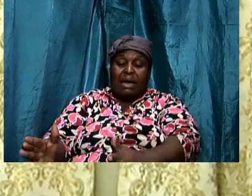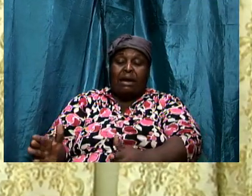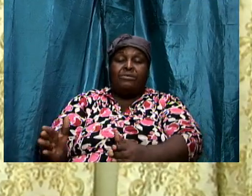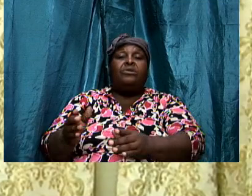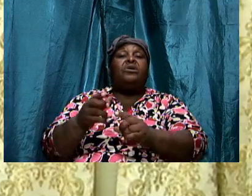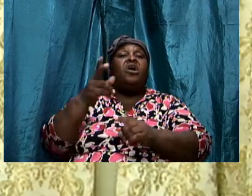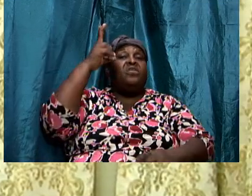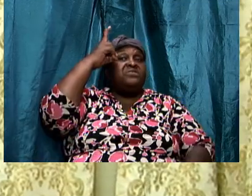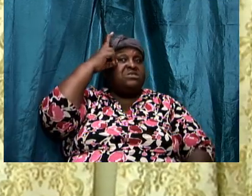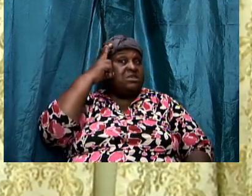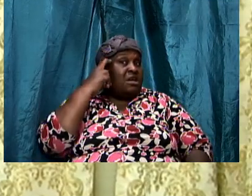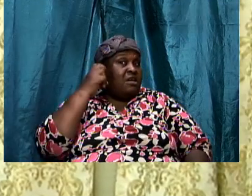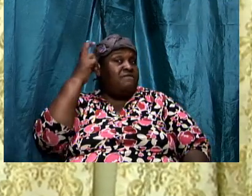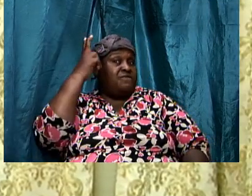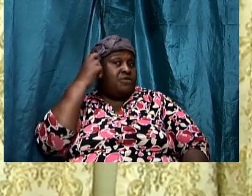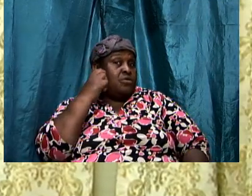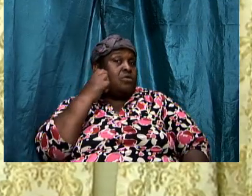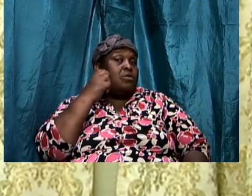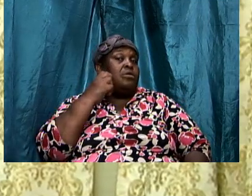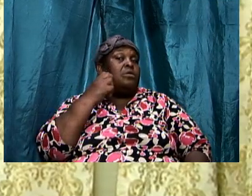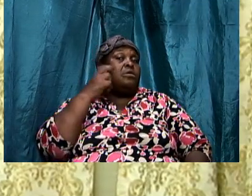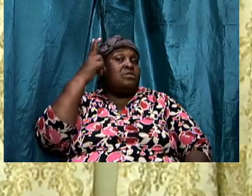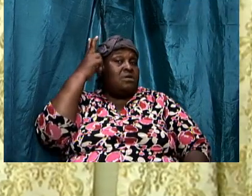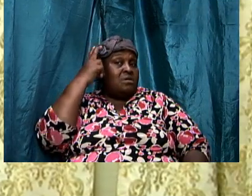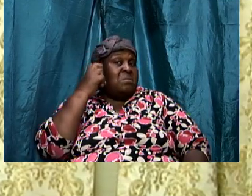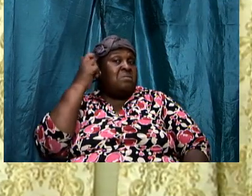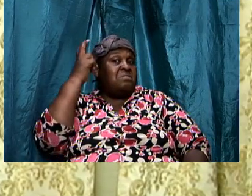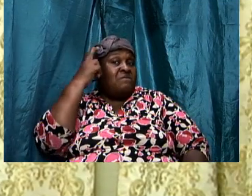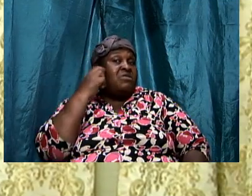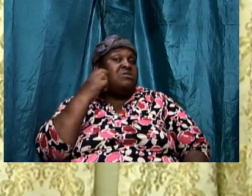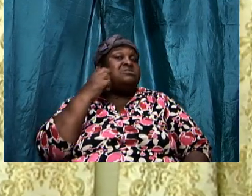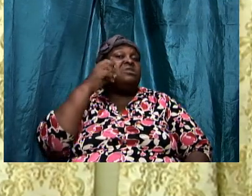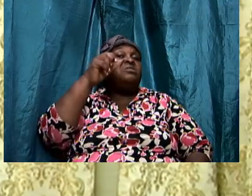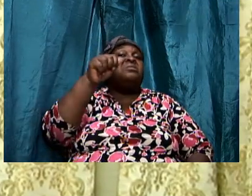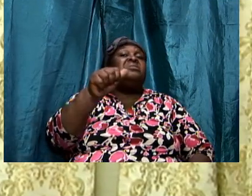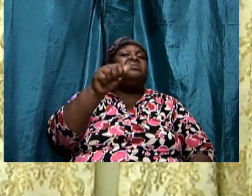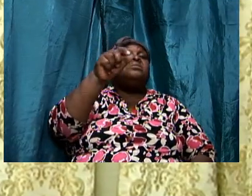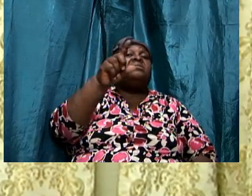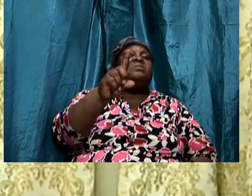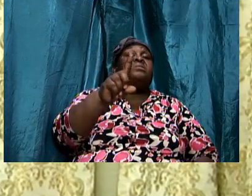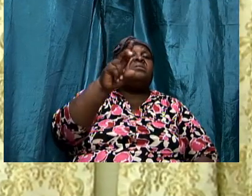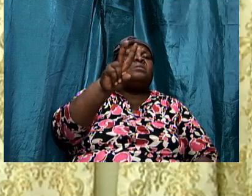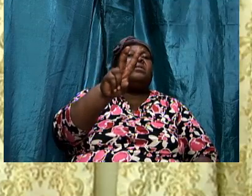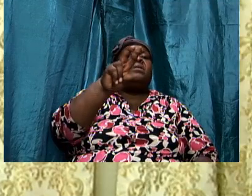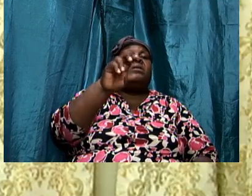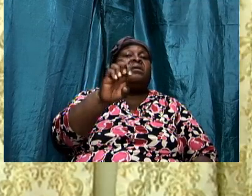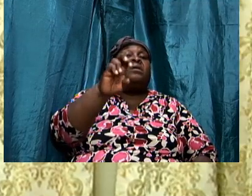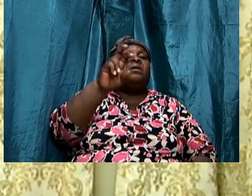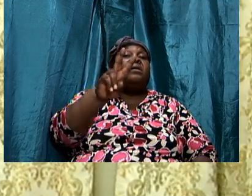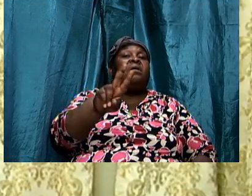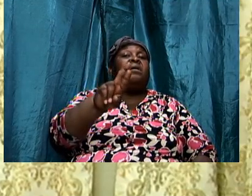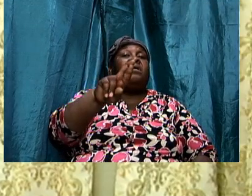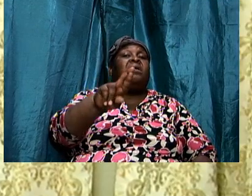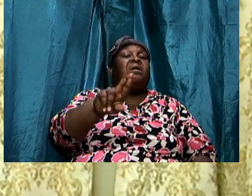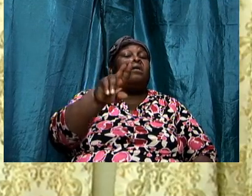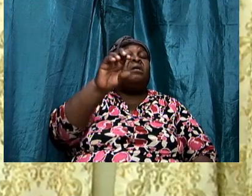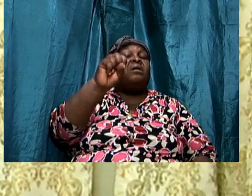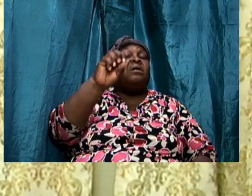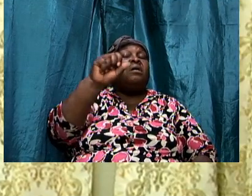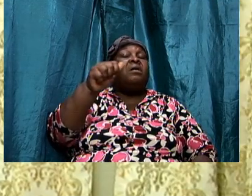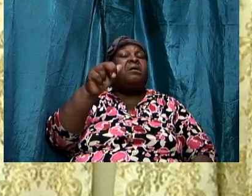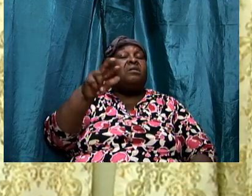adversary he is called the adversary because the root of that is someone